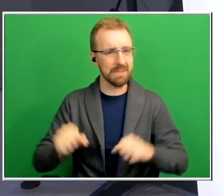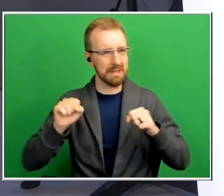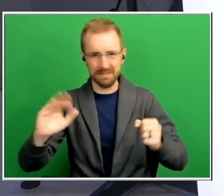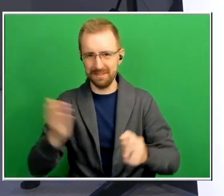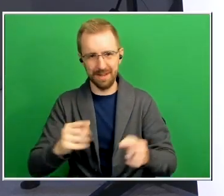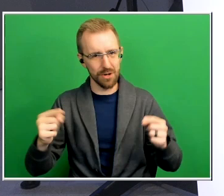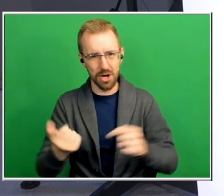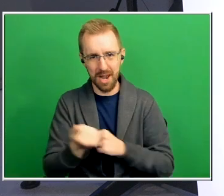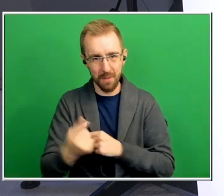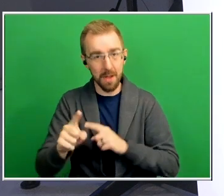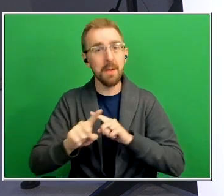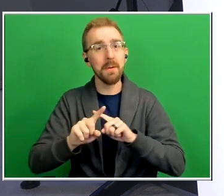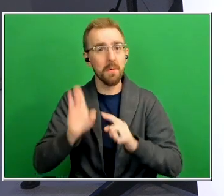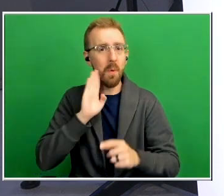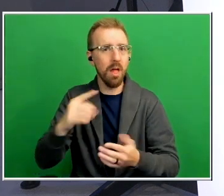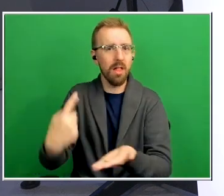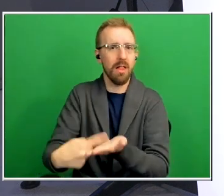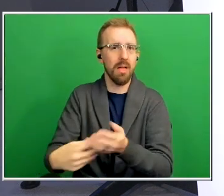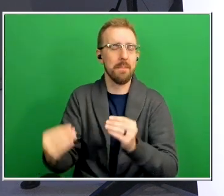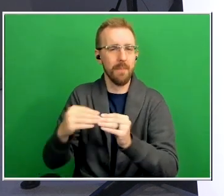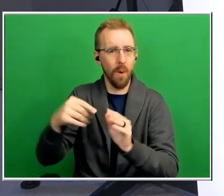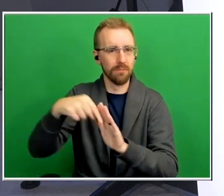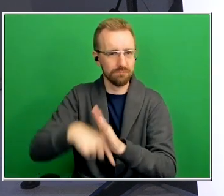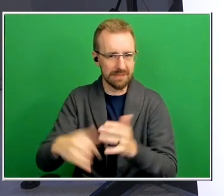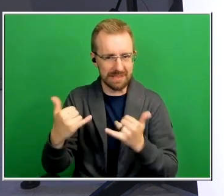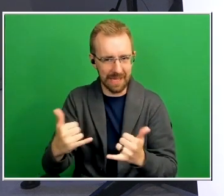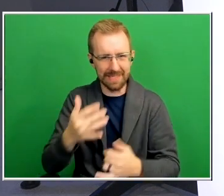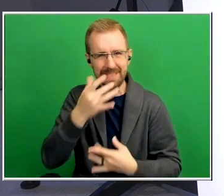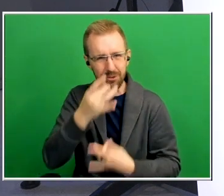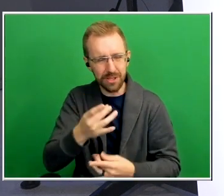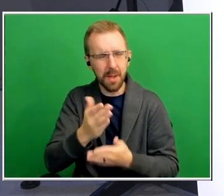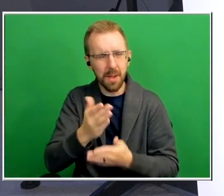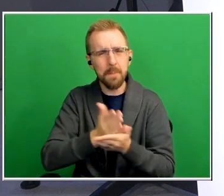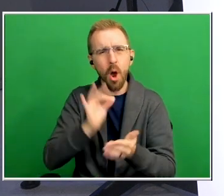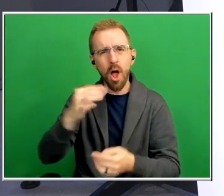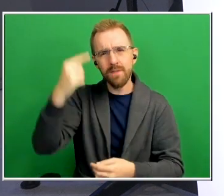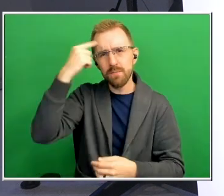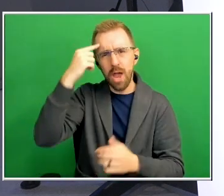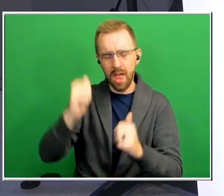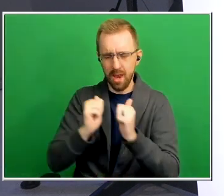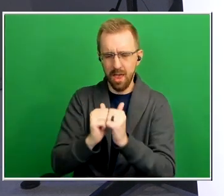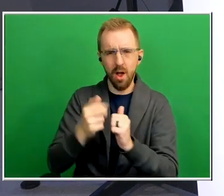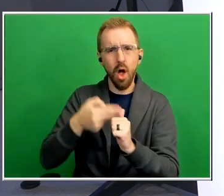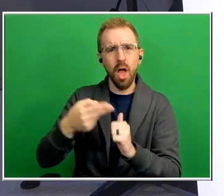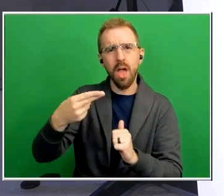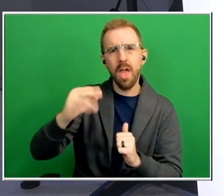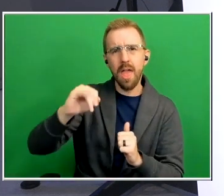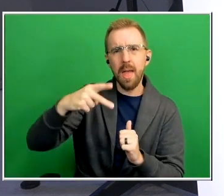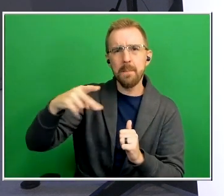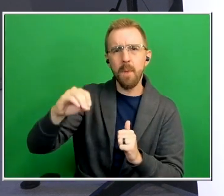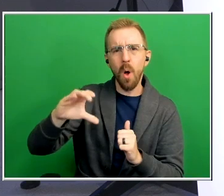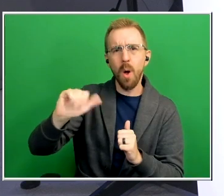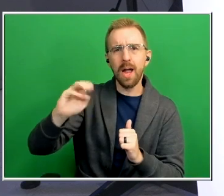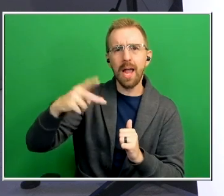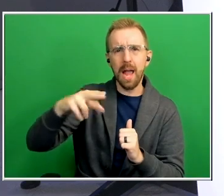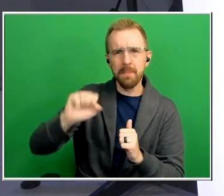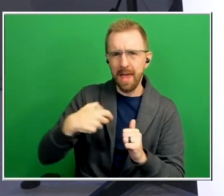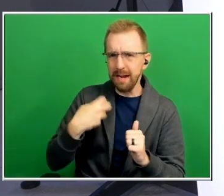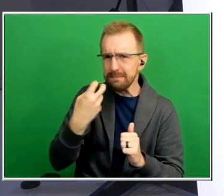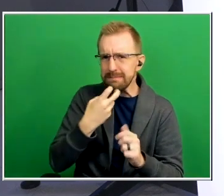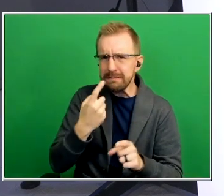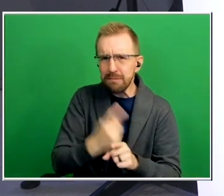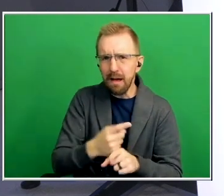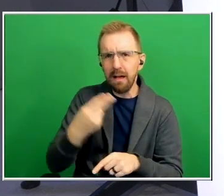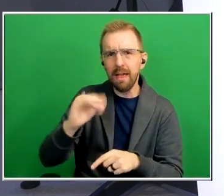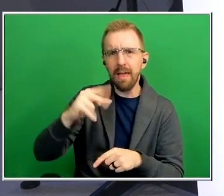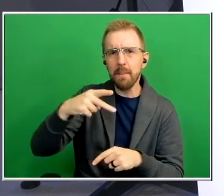today because it's really interesting and there's a part of the the brain that's called the the hippocampus by saying that right hippocampus so connect